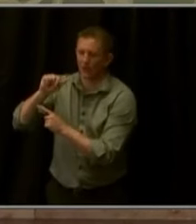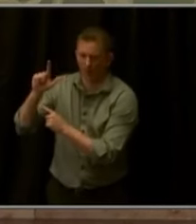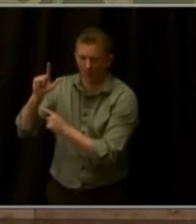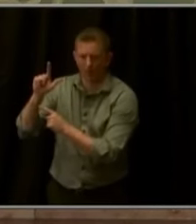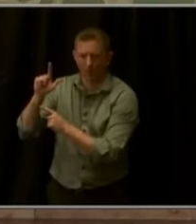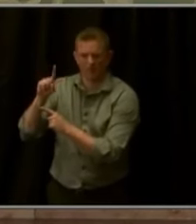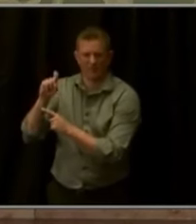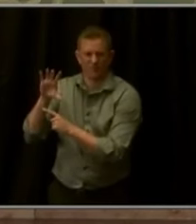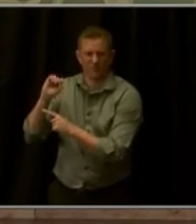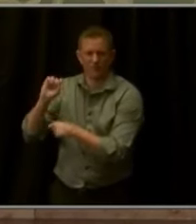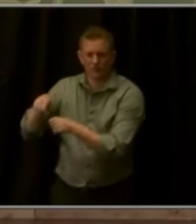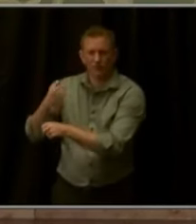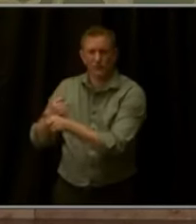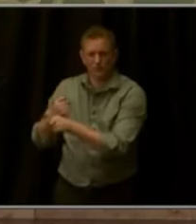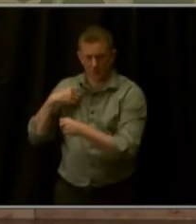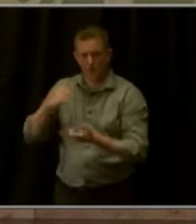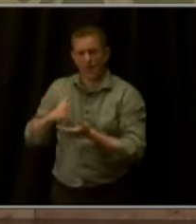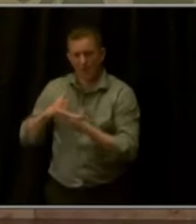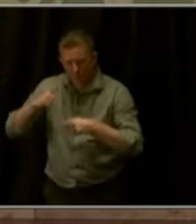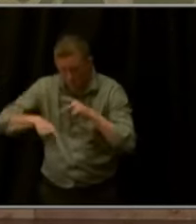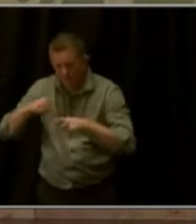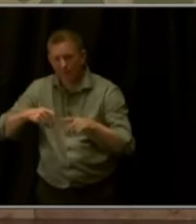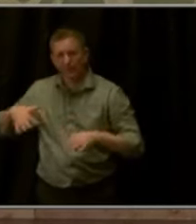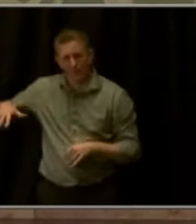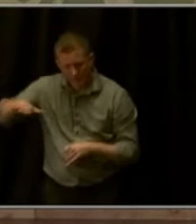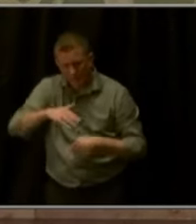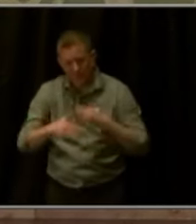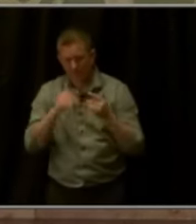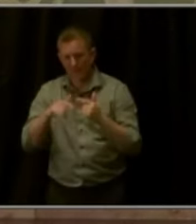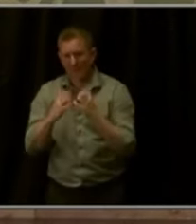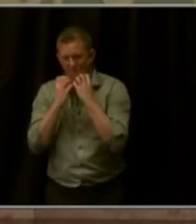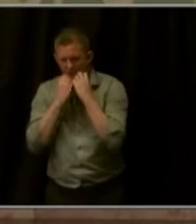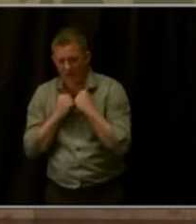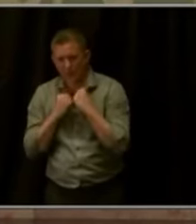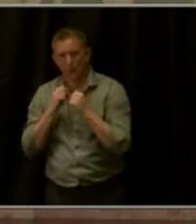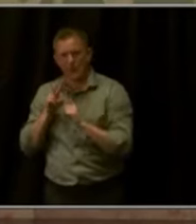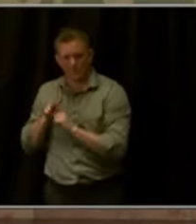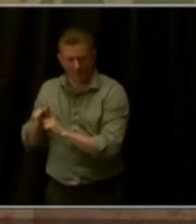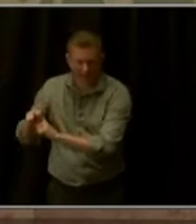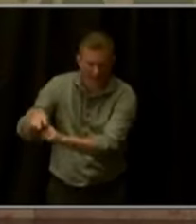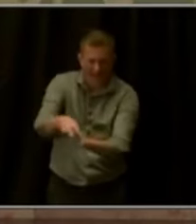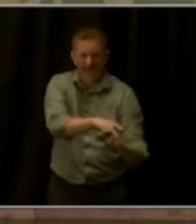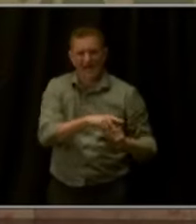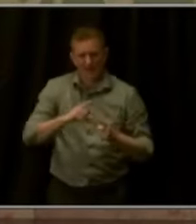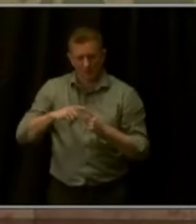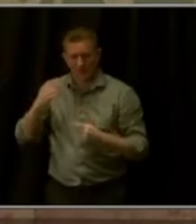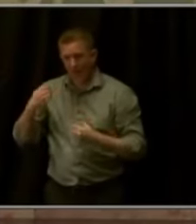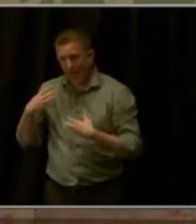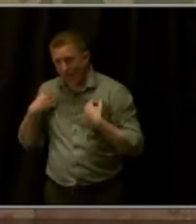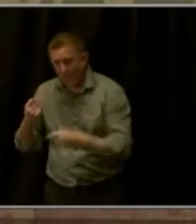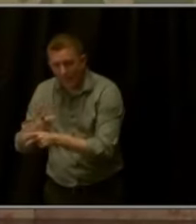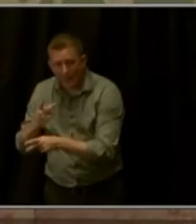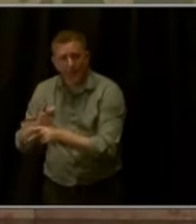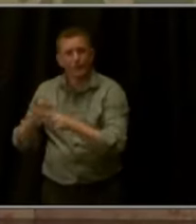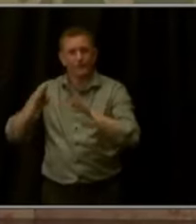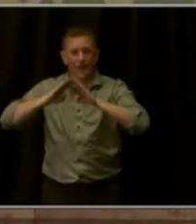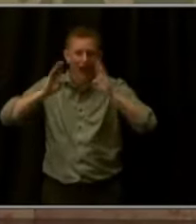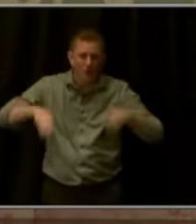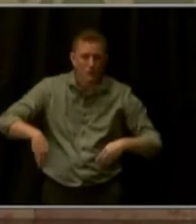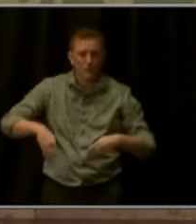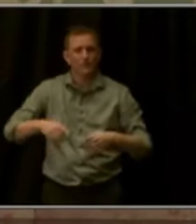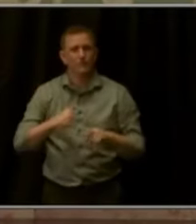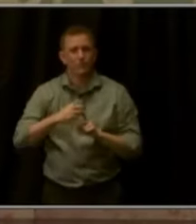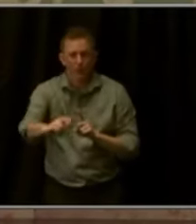Colorado for all to every facet of our lives, health care, housing, transportation, education, careers,